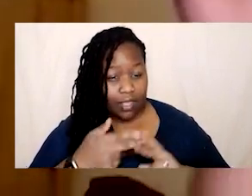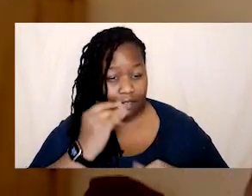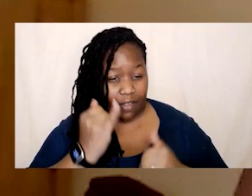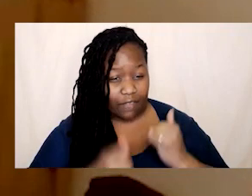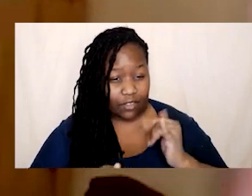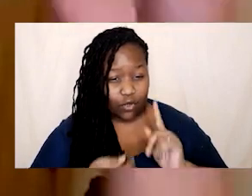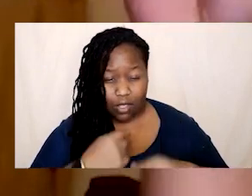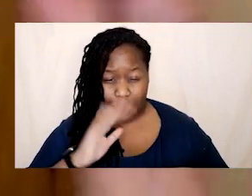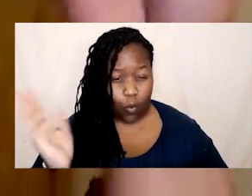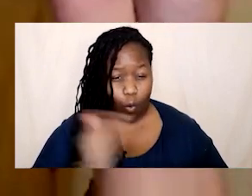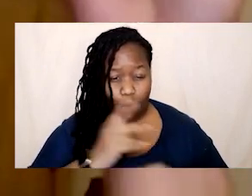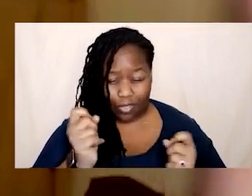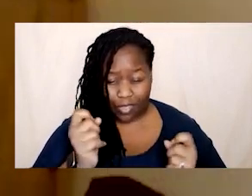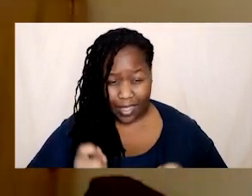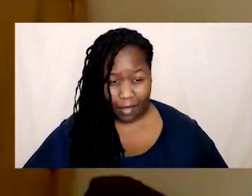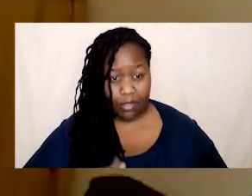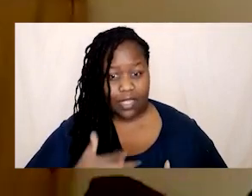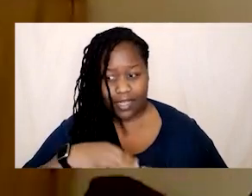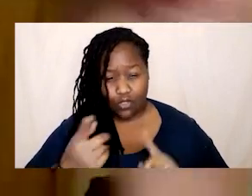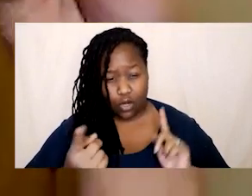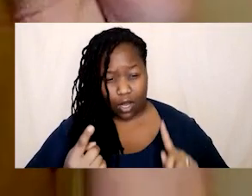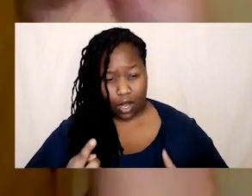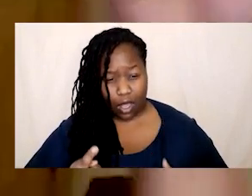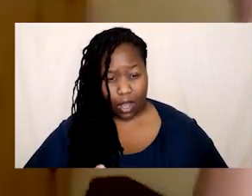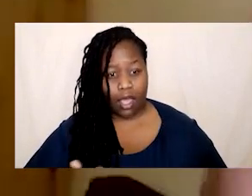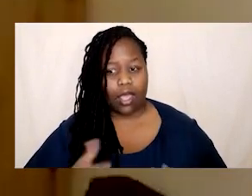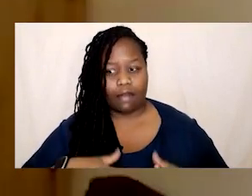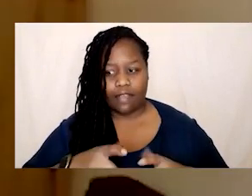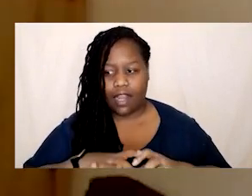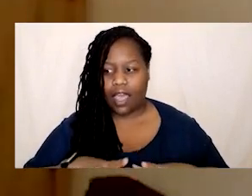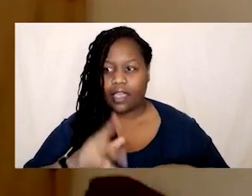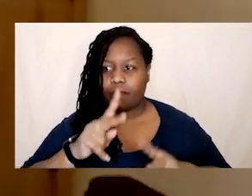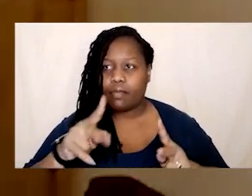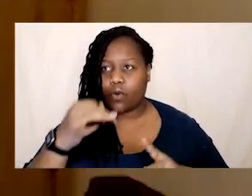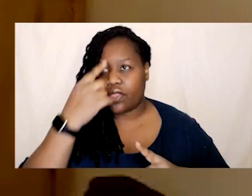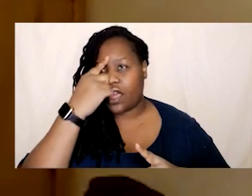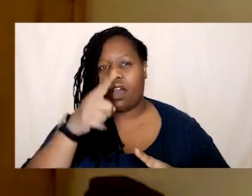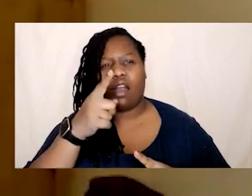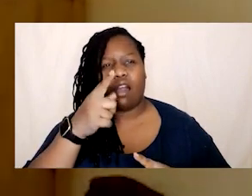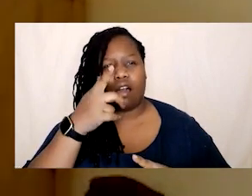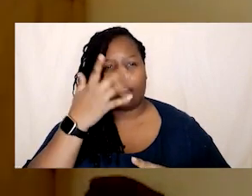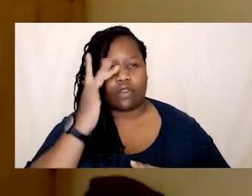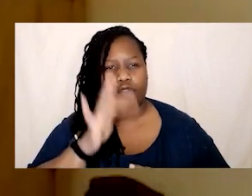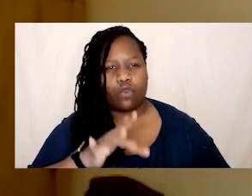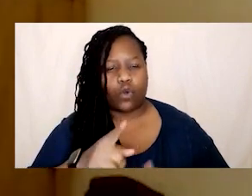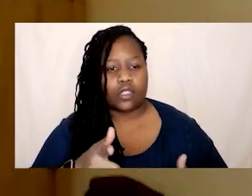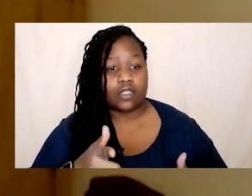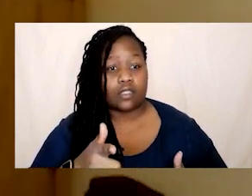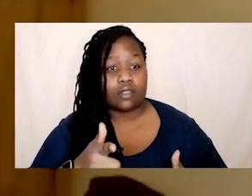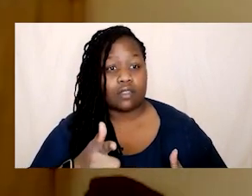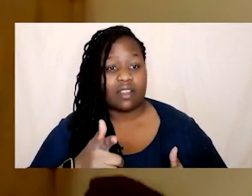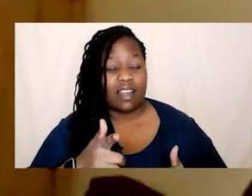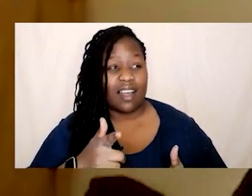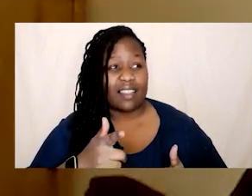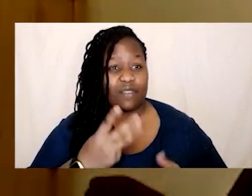like something terrible would happen that i would be seen as a fraud that everybody would come for me and then i just didn't answer my emails for three months and nothing happened